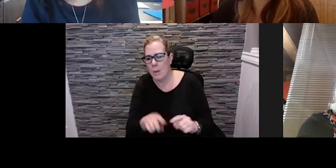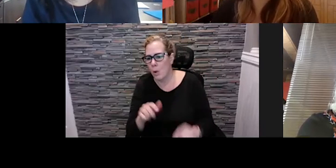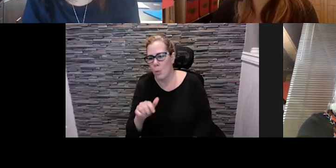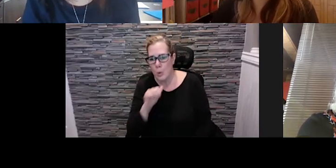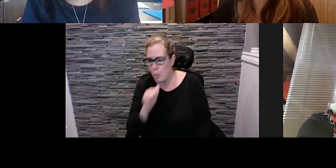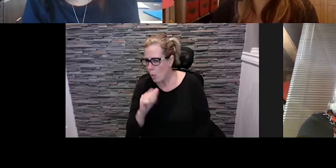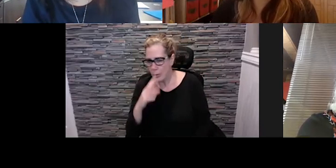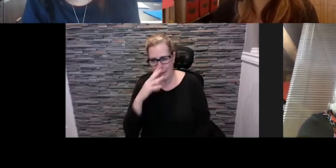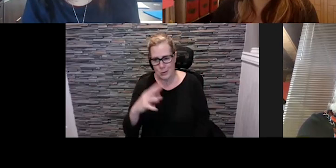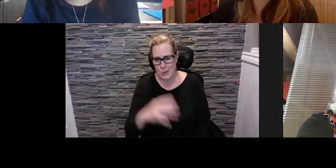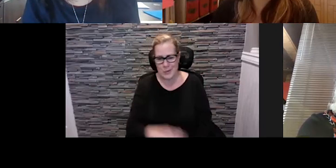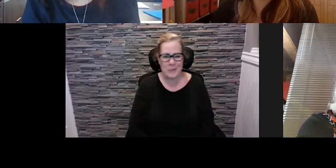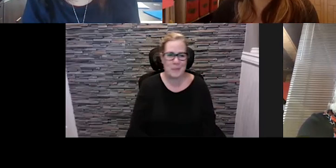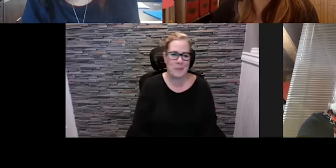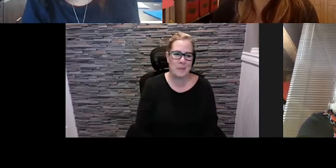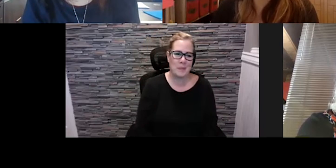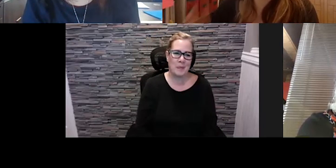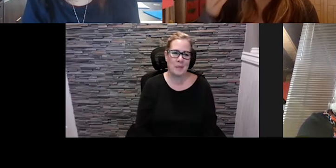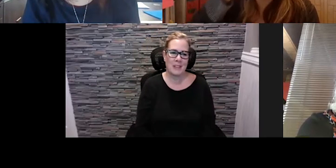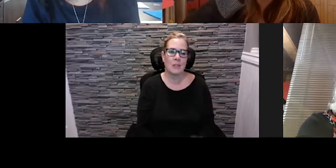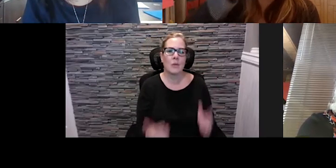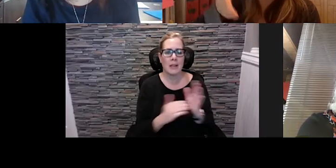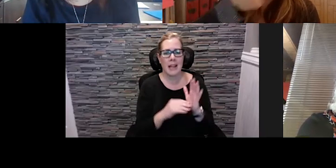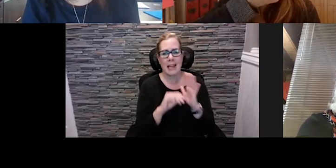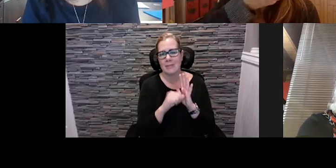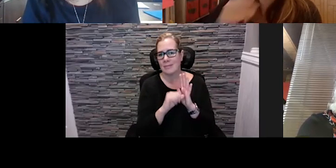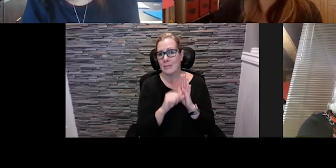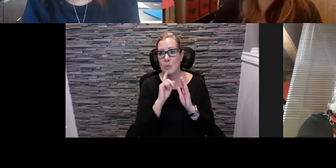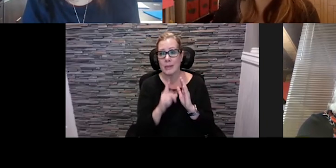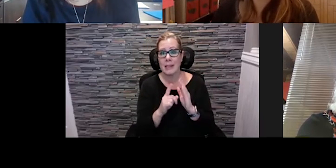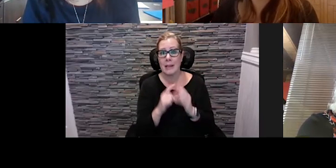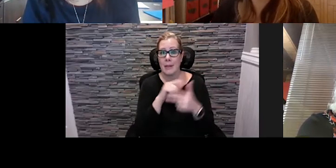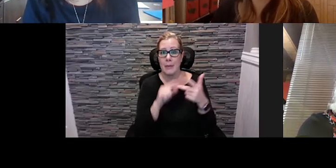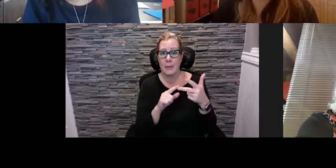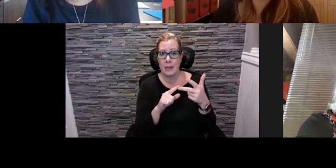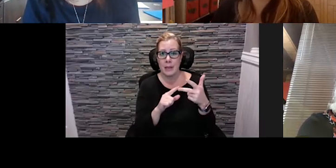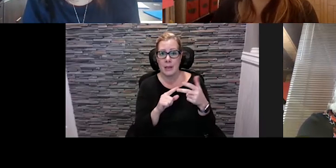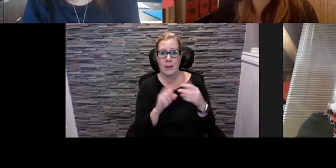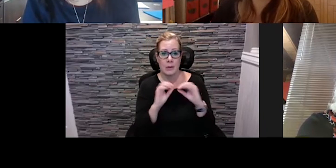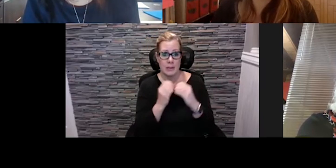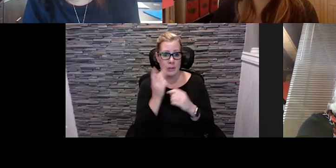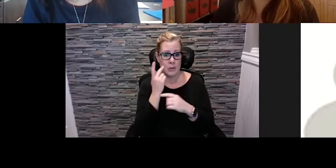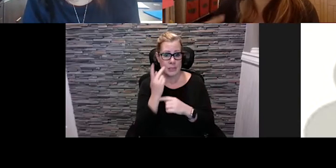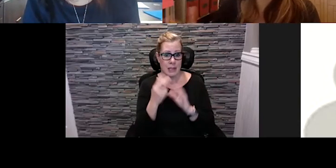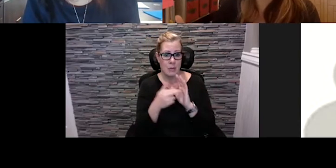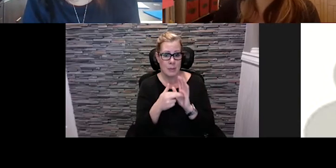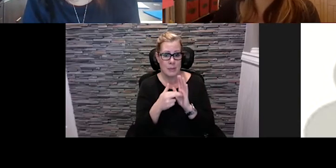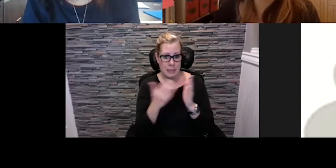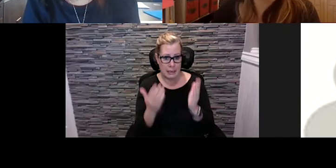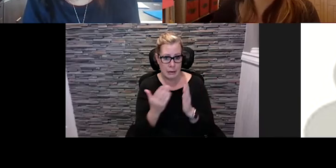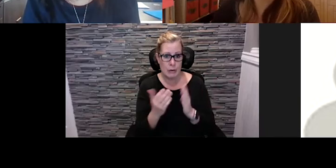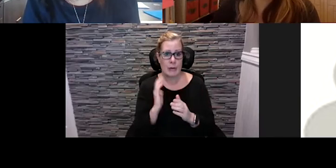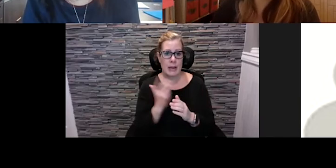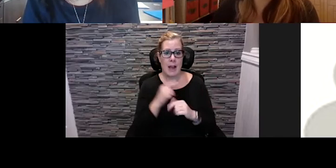um and and again i think among the three organizations that you see represented here and our various